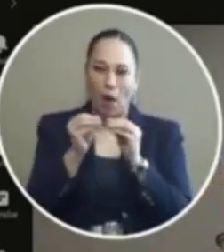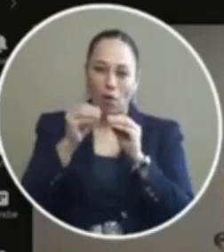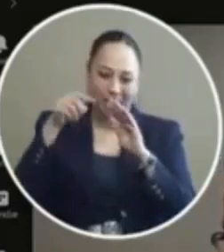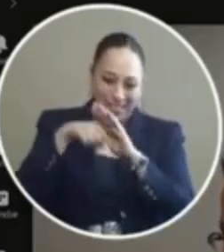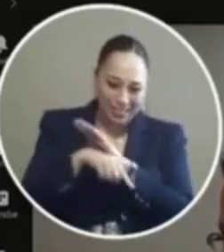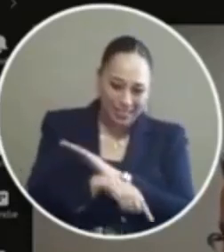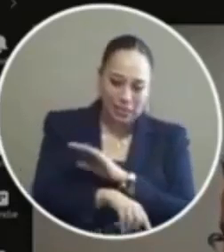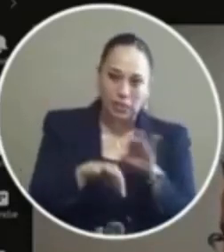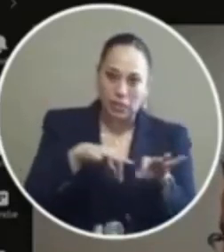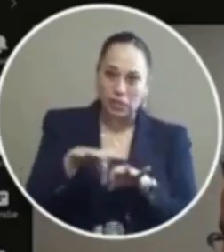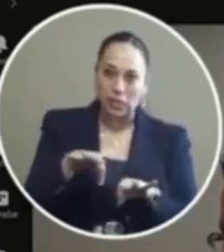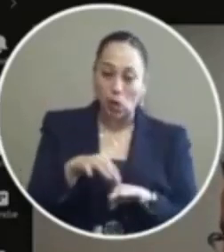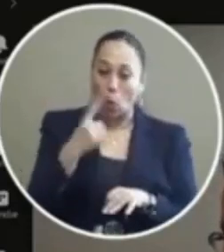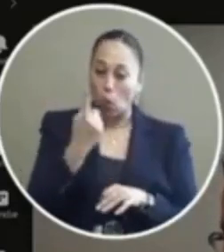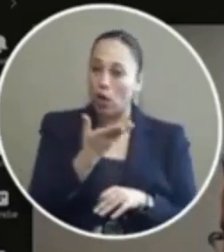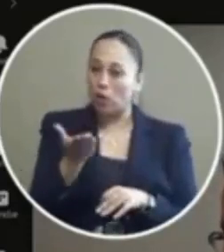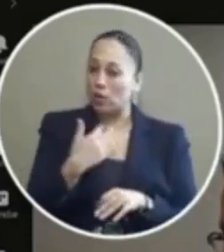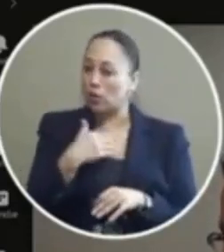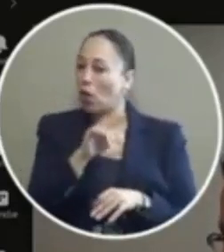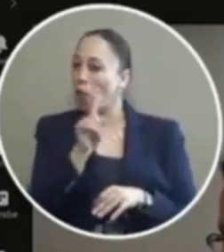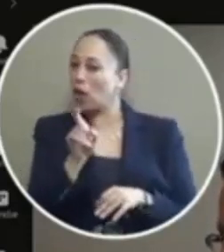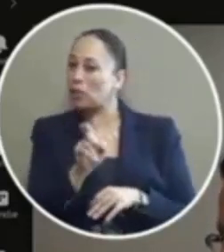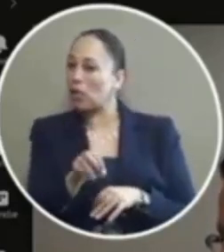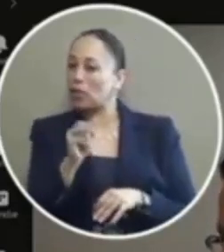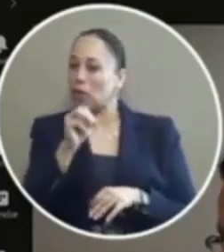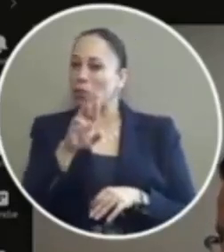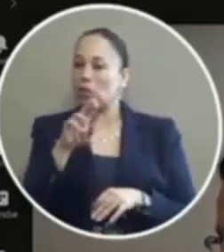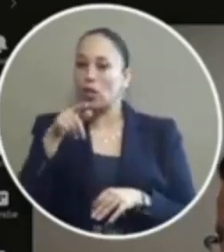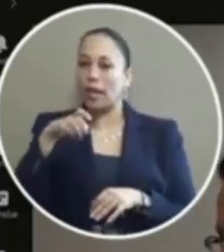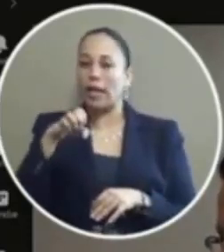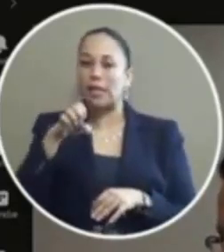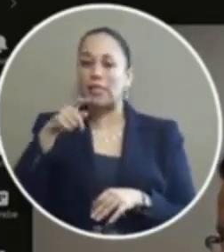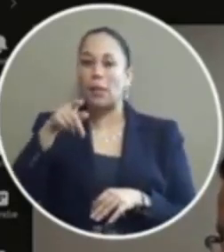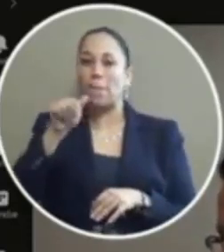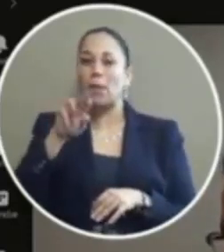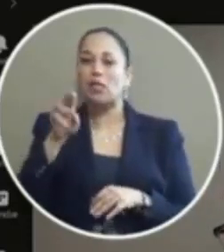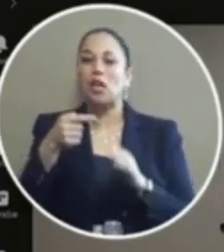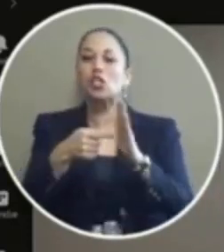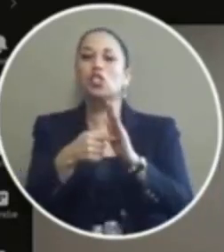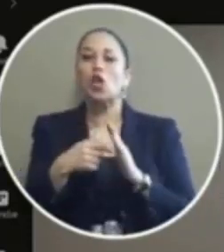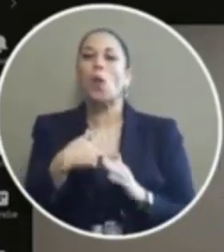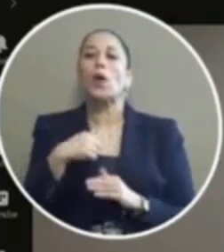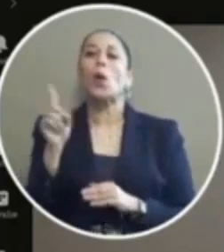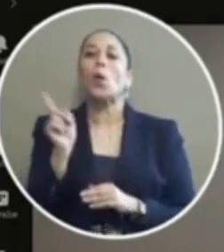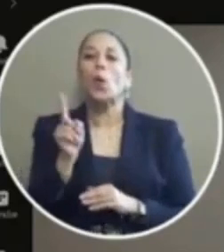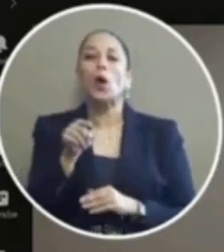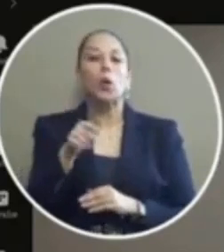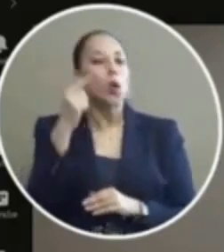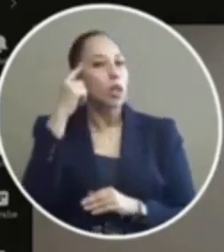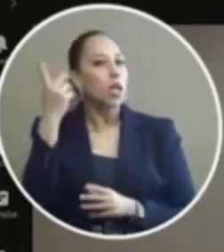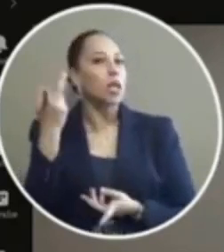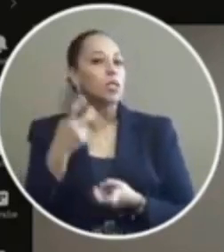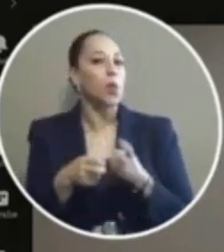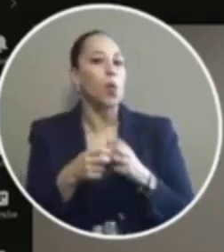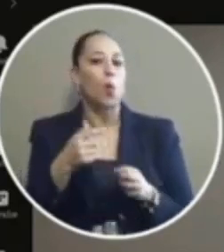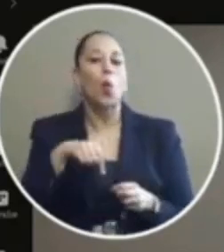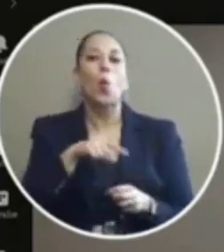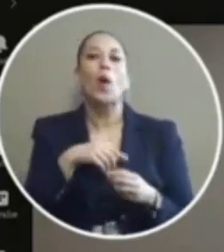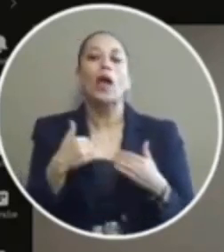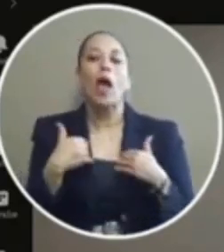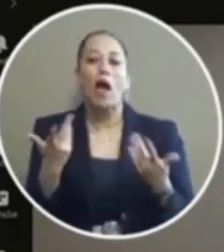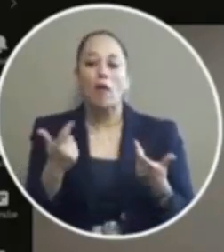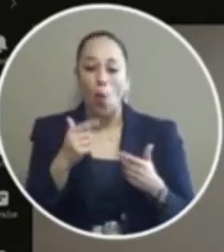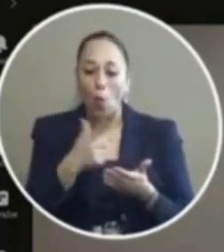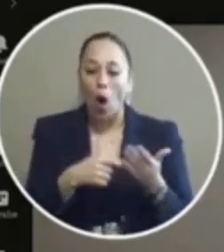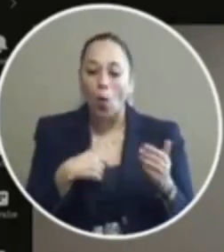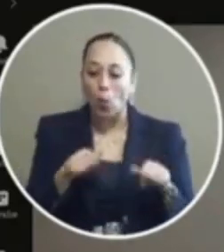because one of the things i was asking mr esparza is okay show me where you think there's problems that we have with what we